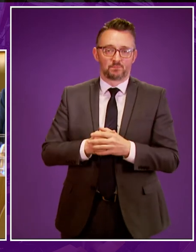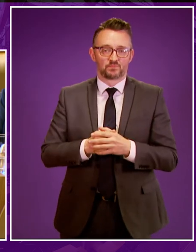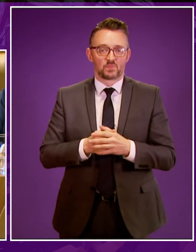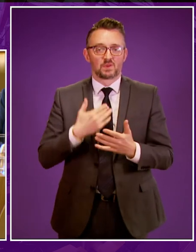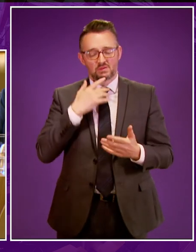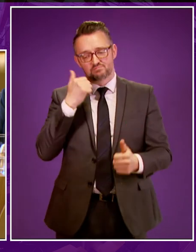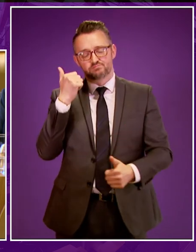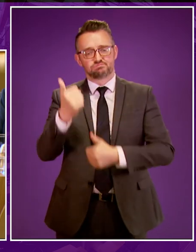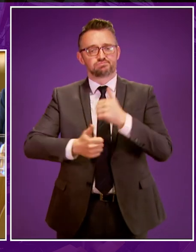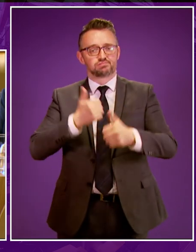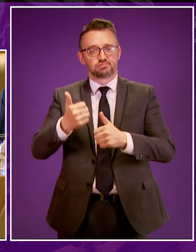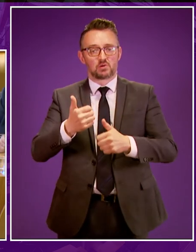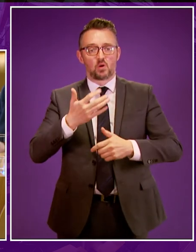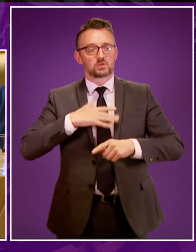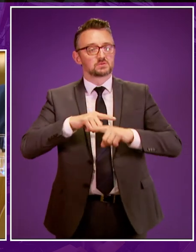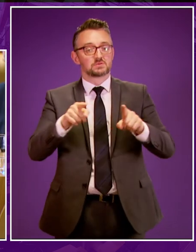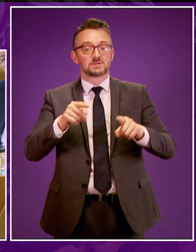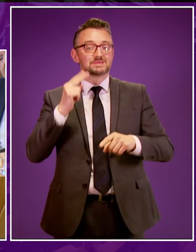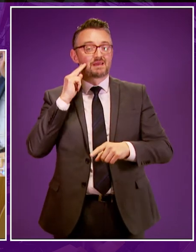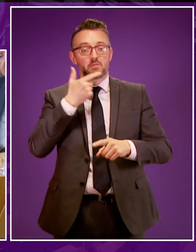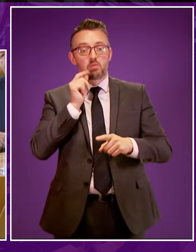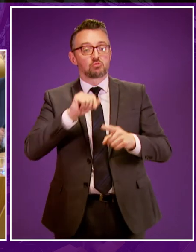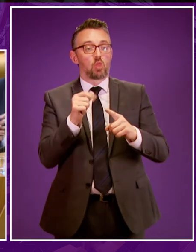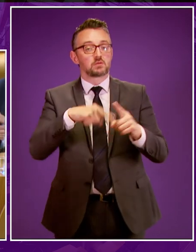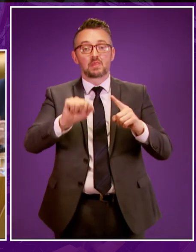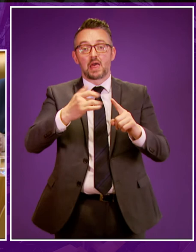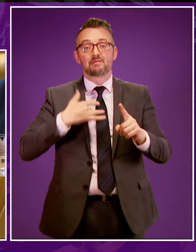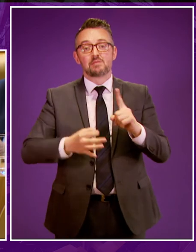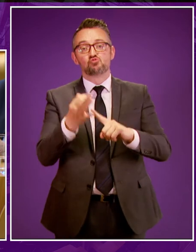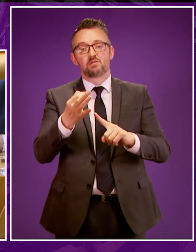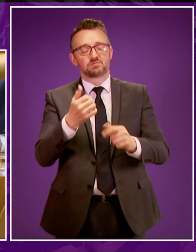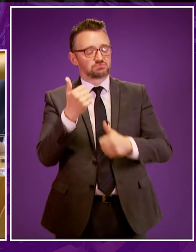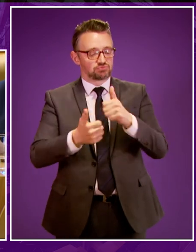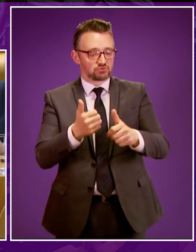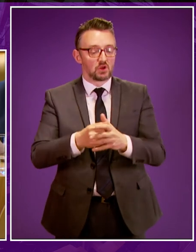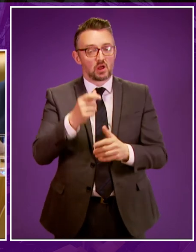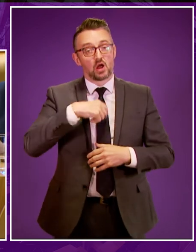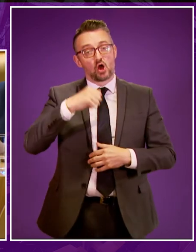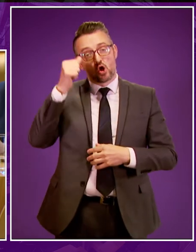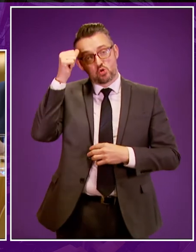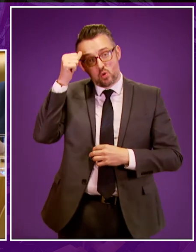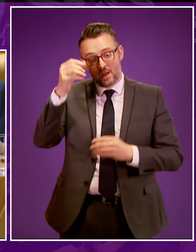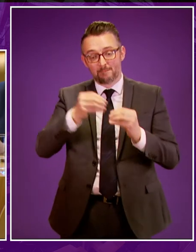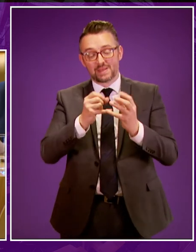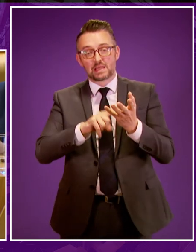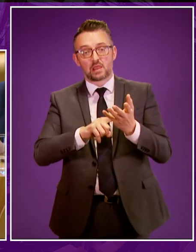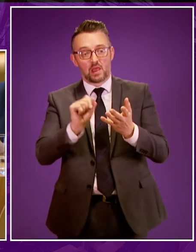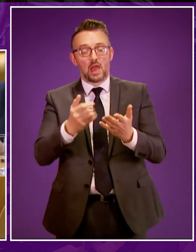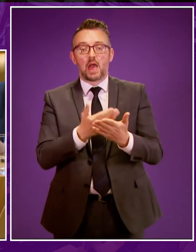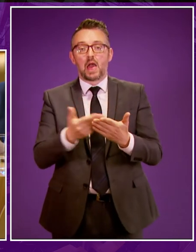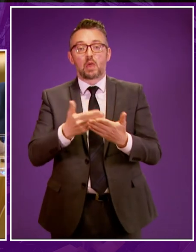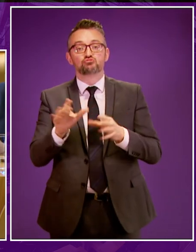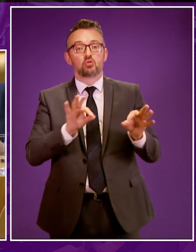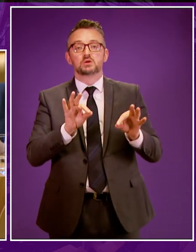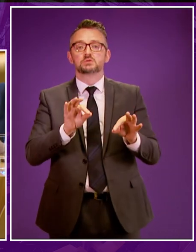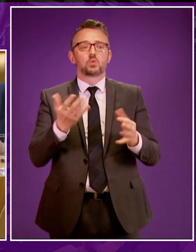that has been made in trying to improve the lives of deaf people in Scotland I note that BSL as a language choice will be